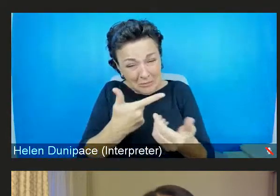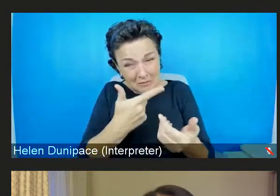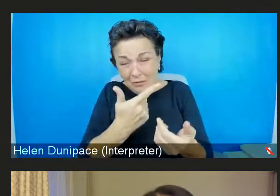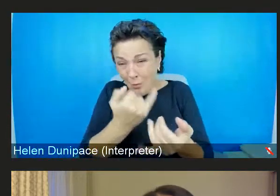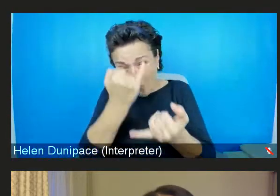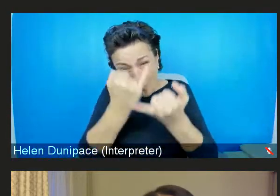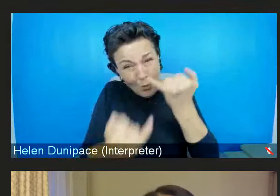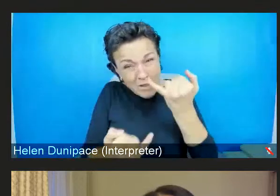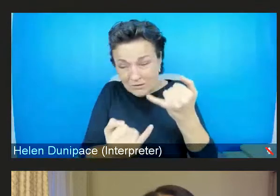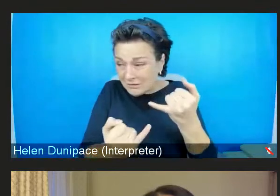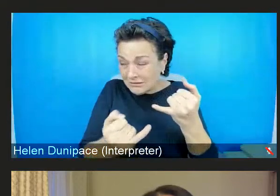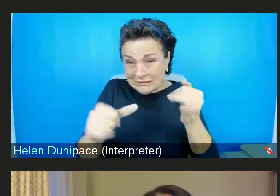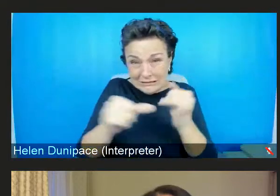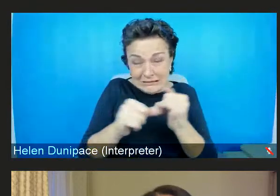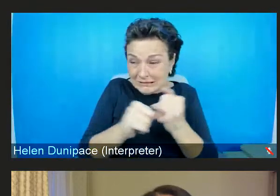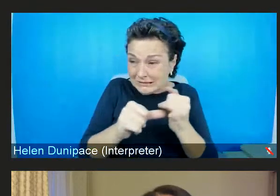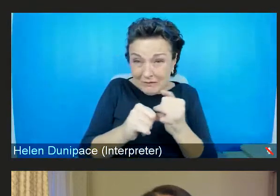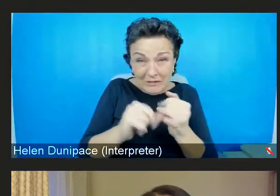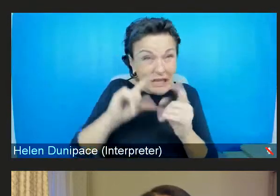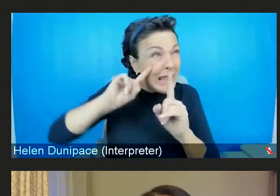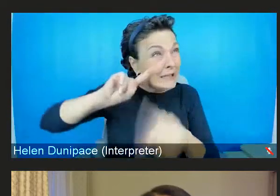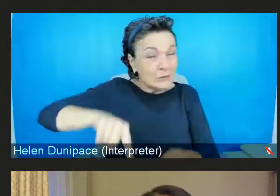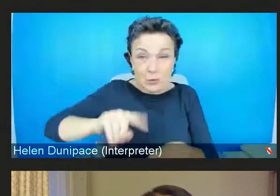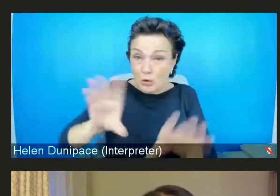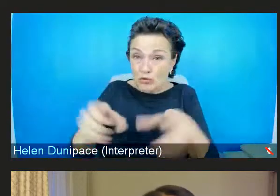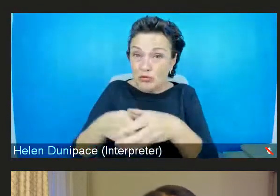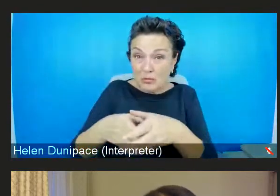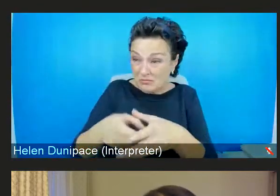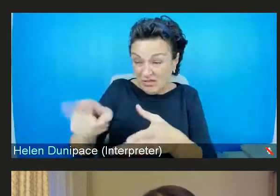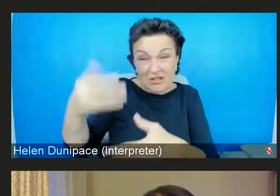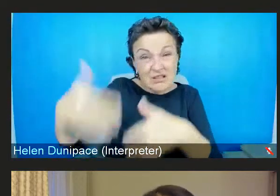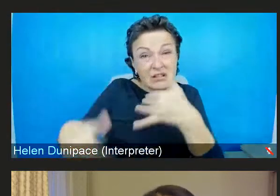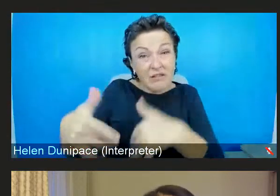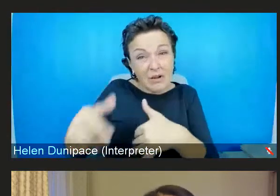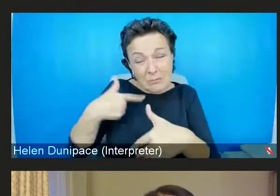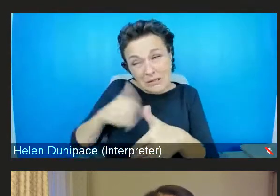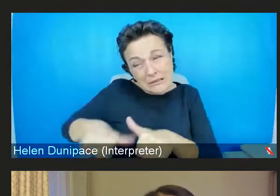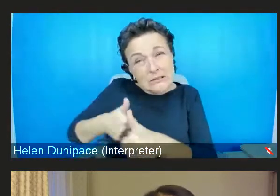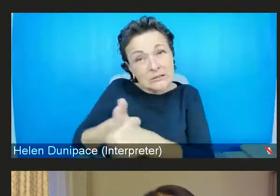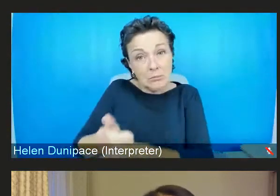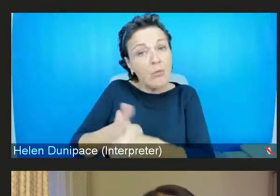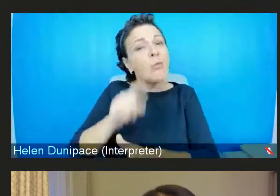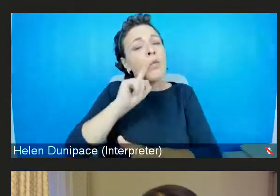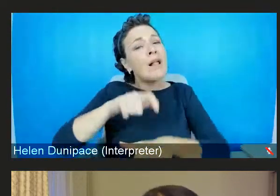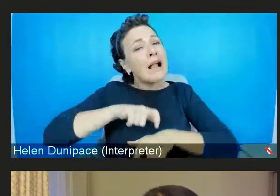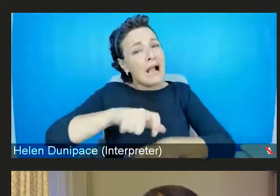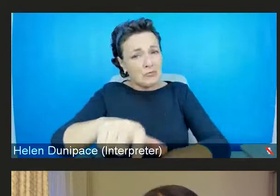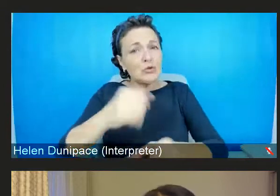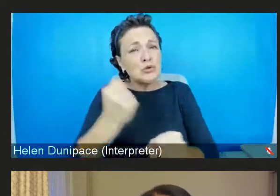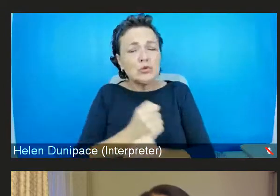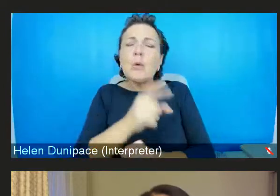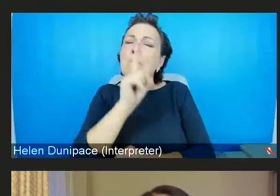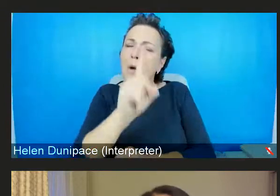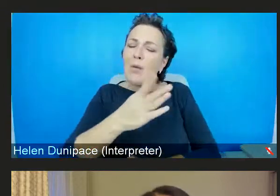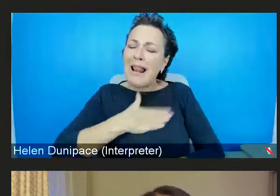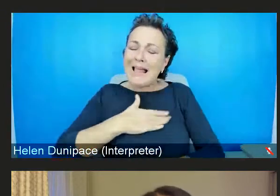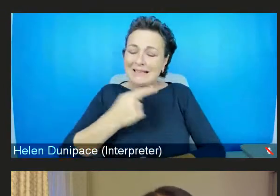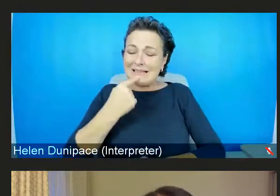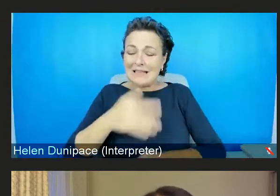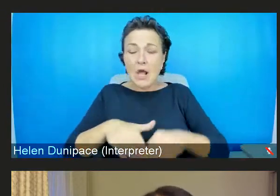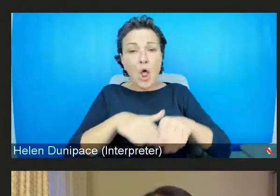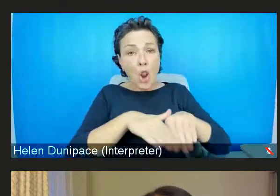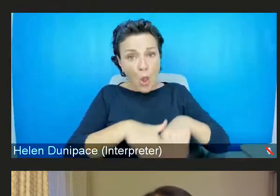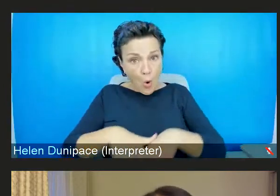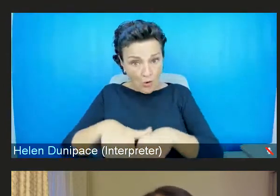provision. We will continue to do what we can, but we would like to see the local and the national take significant